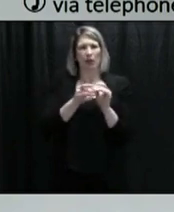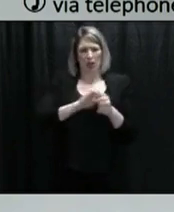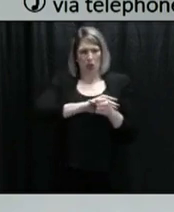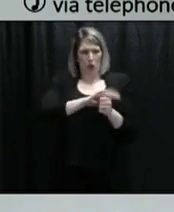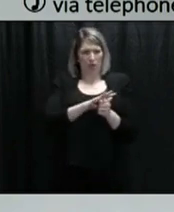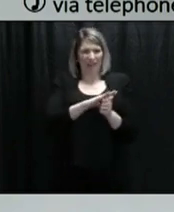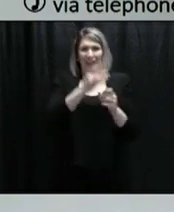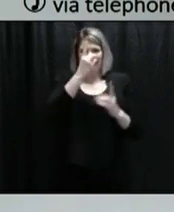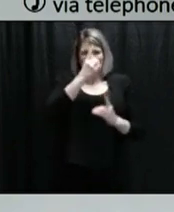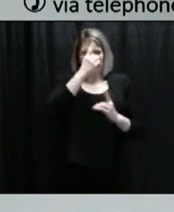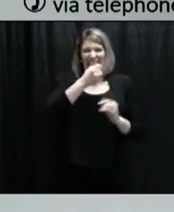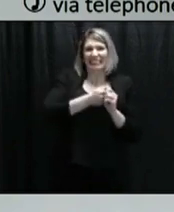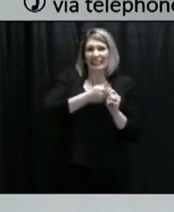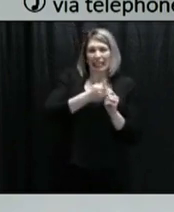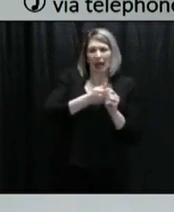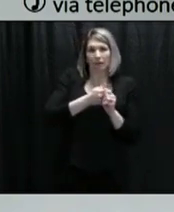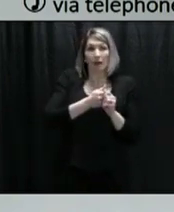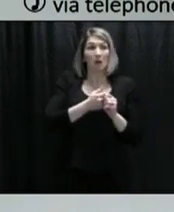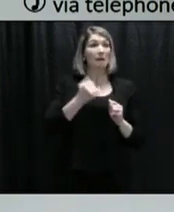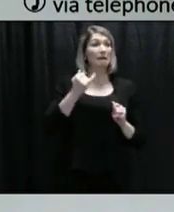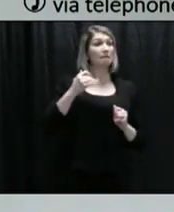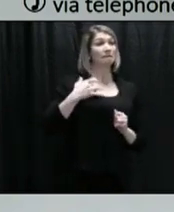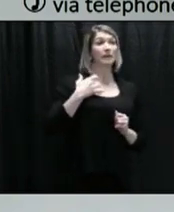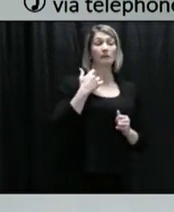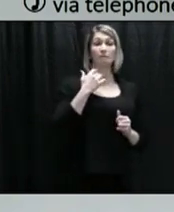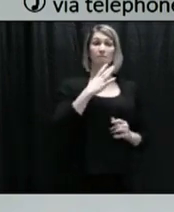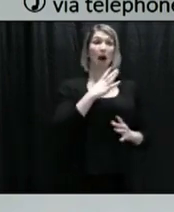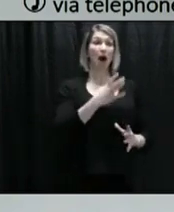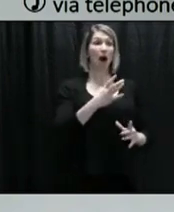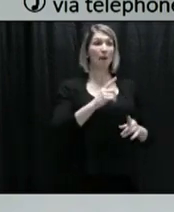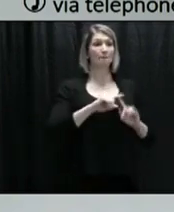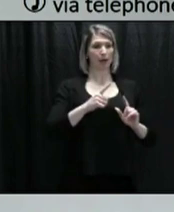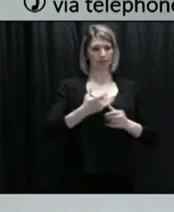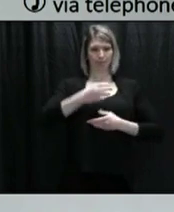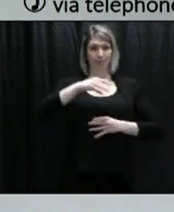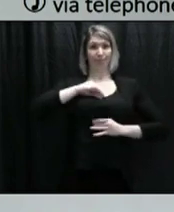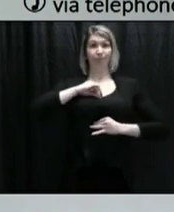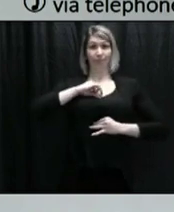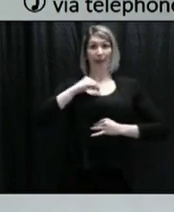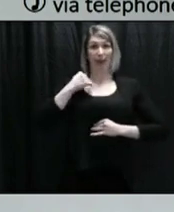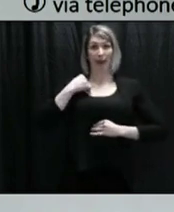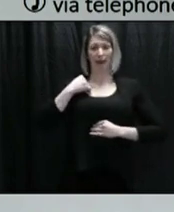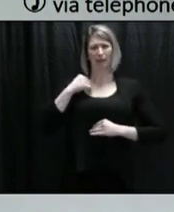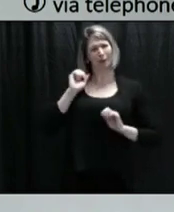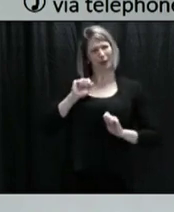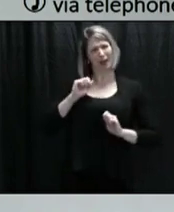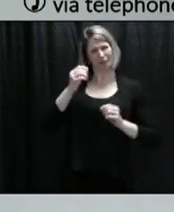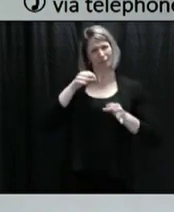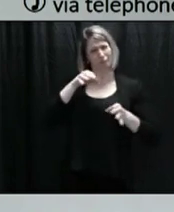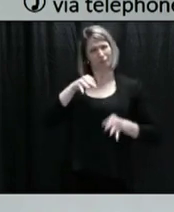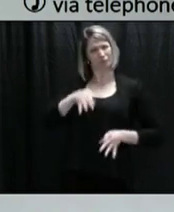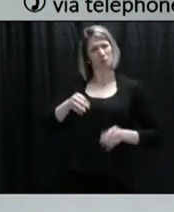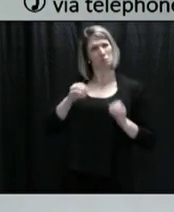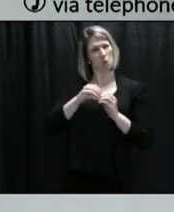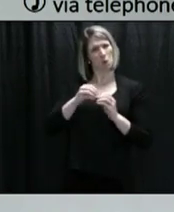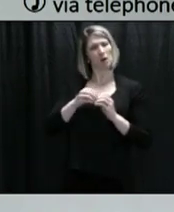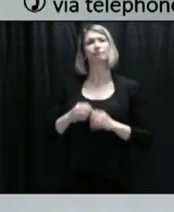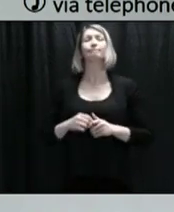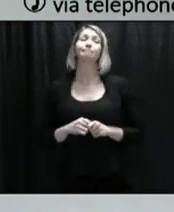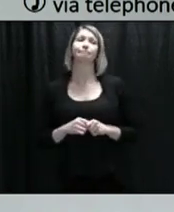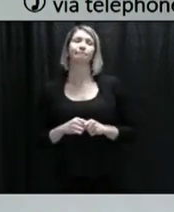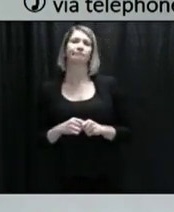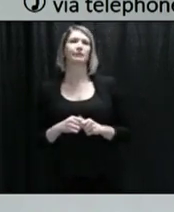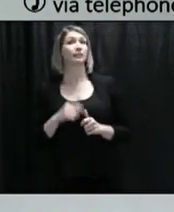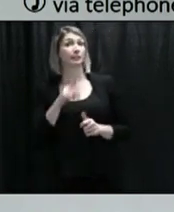been a lot of research and analysis of the information regarding asymptomatic transmission.